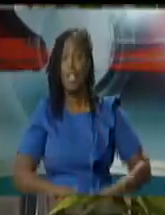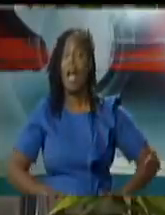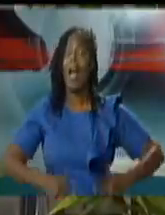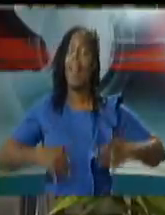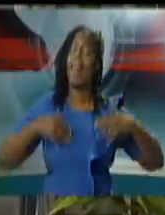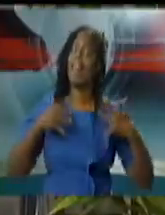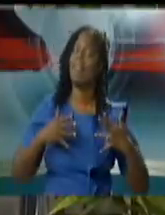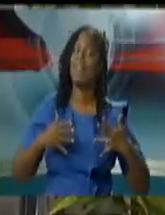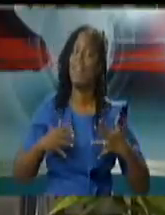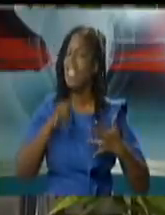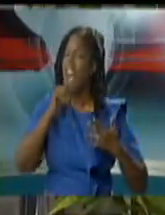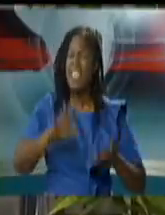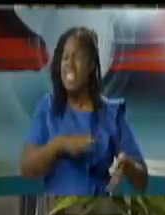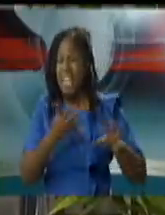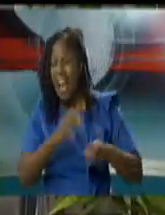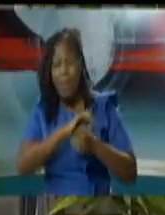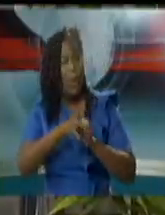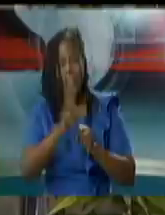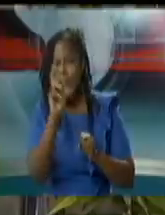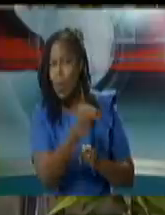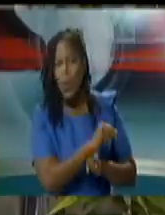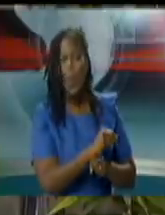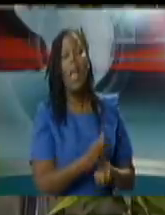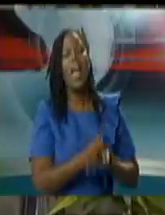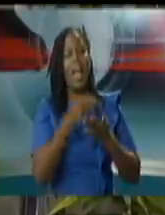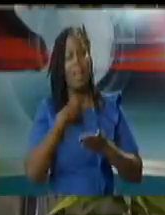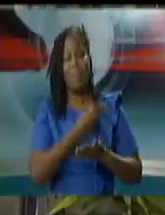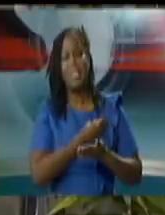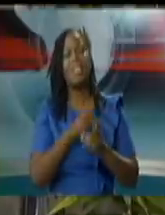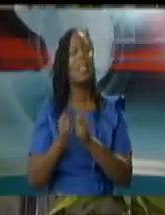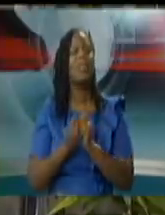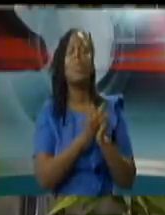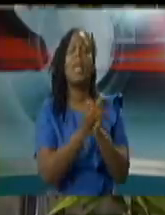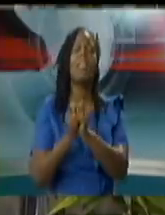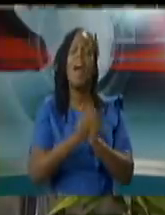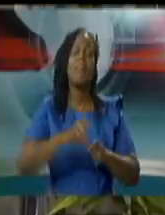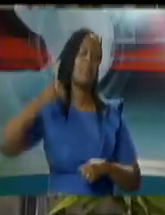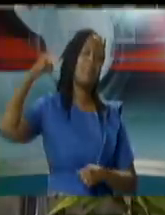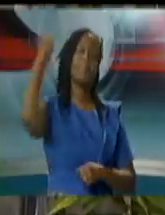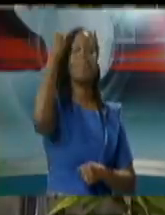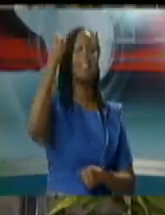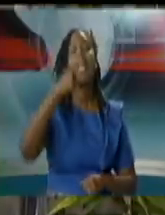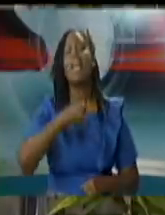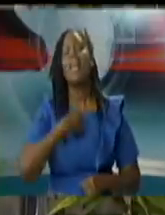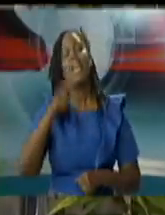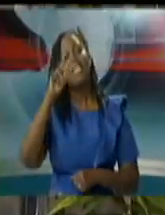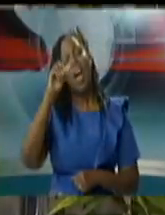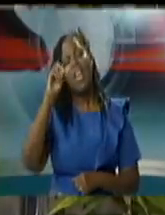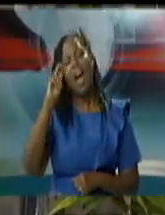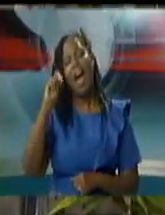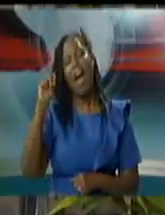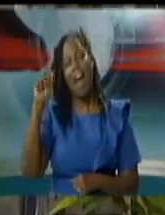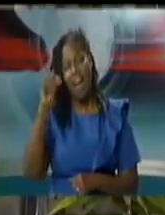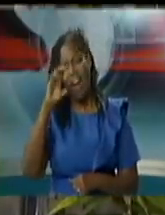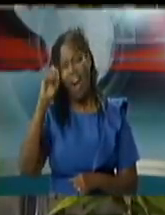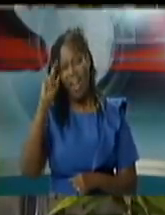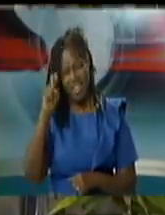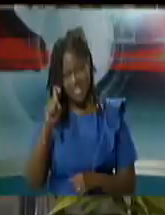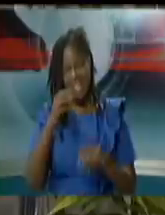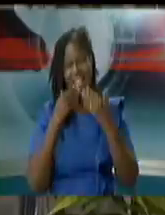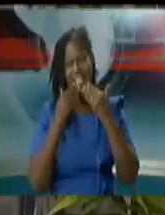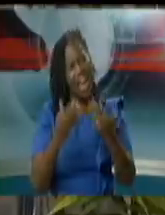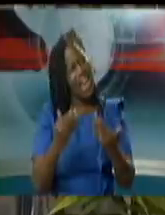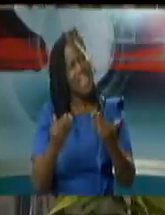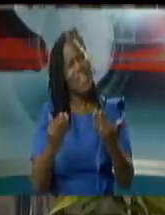us we are in this together i am donna cox minister of communications thank you for joining us today as the government